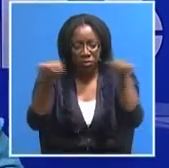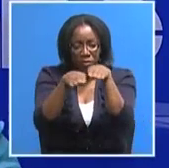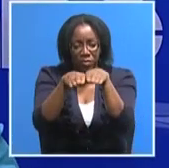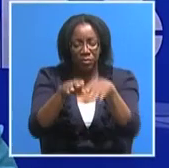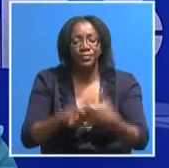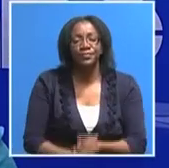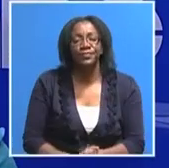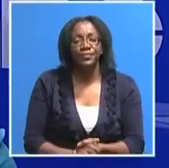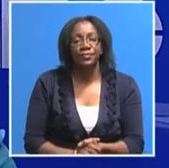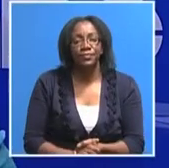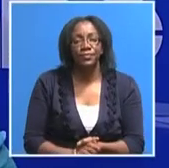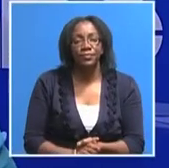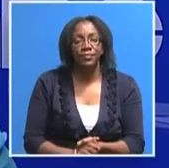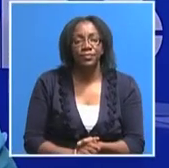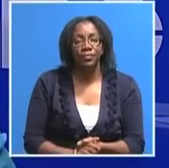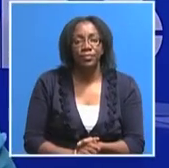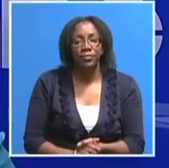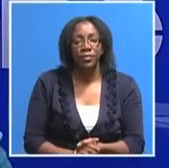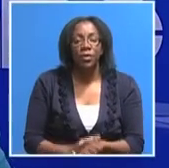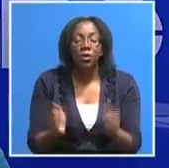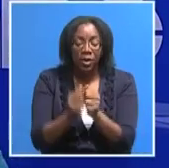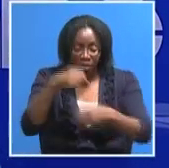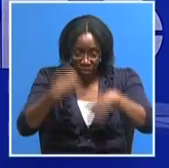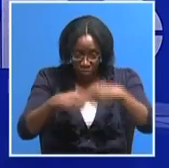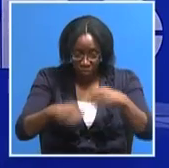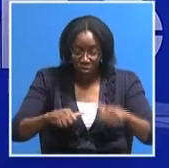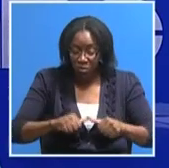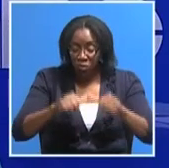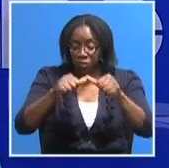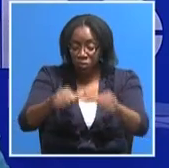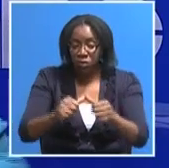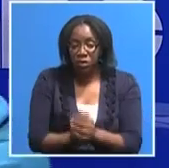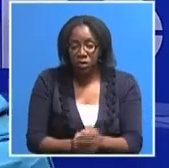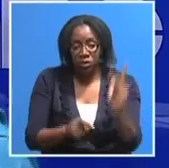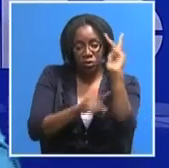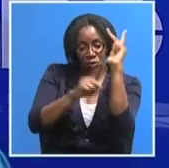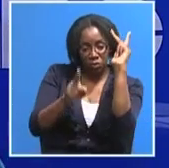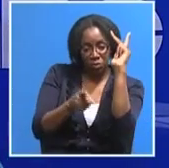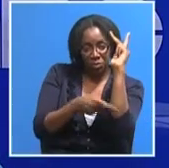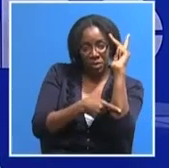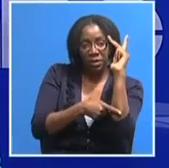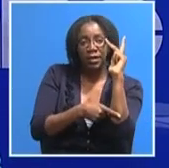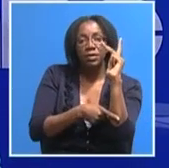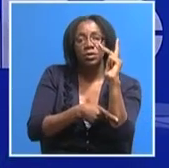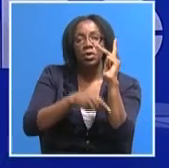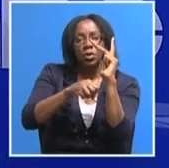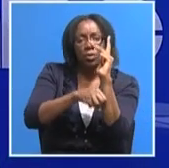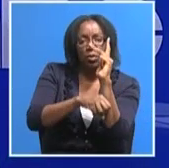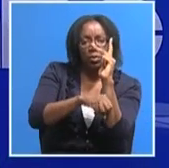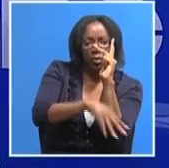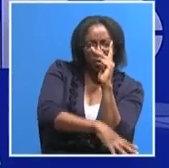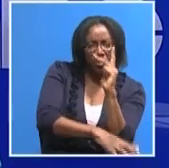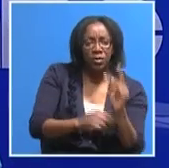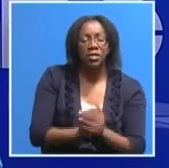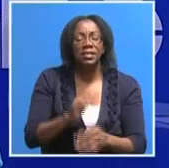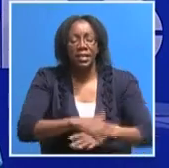While in the face of growing concerns of abortion and baby dumping in the country, Tamarok Care Foundation says there is no